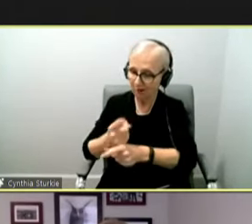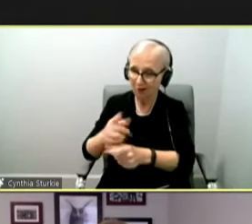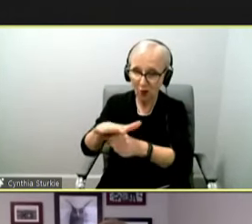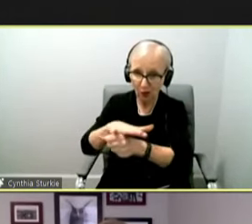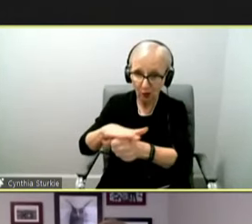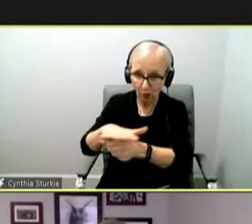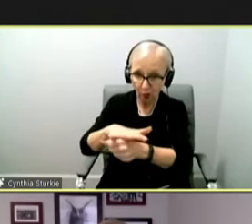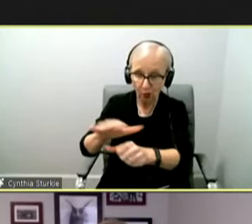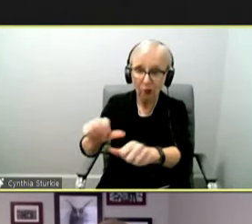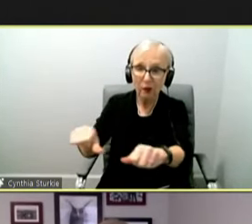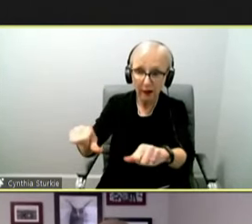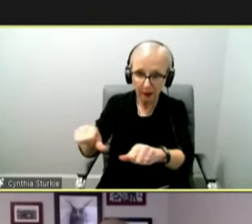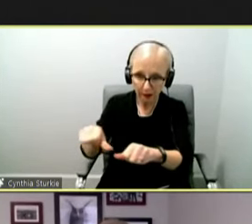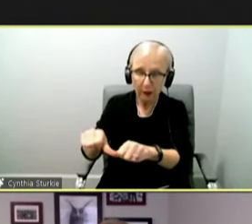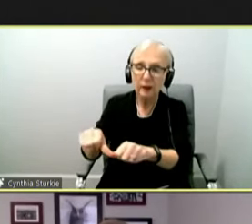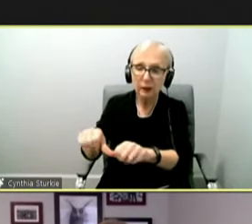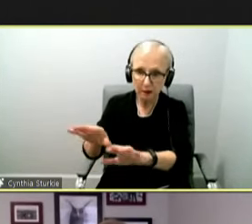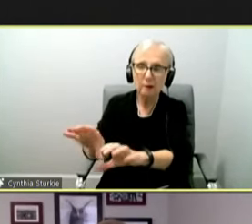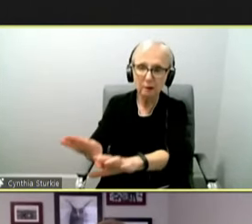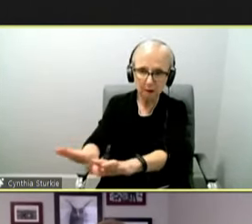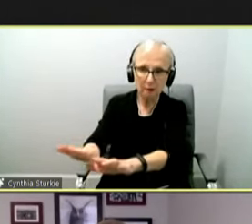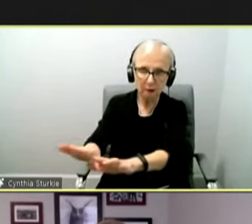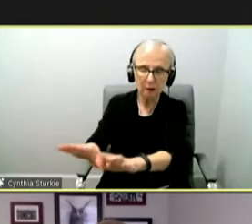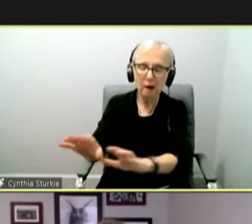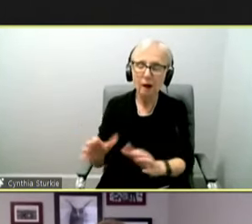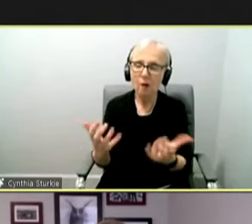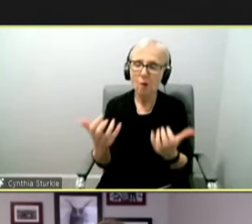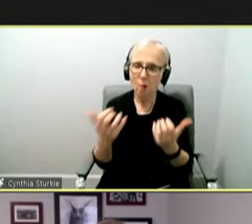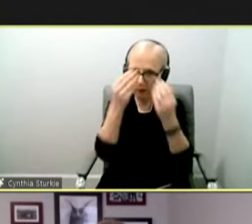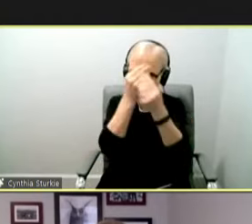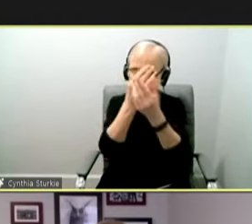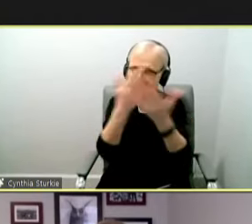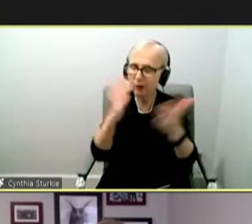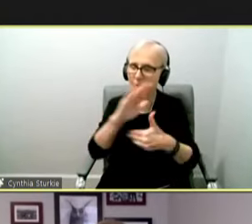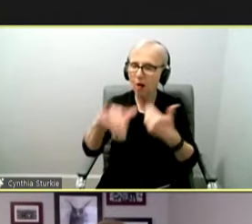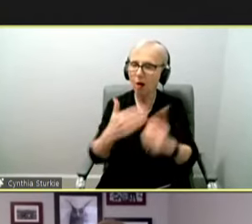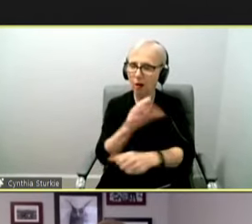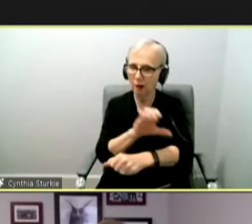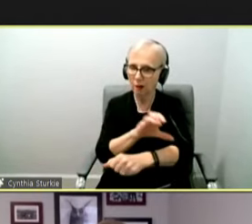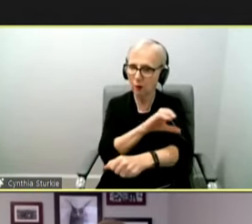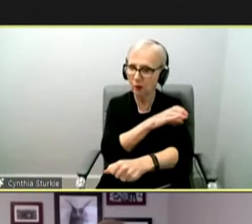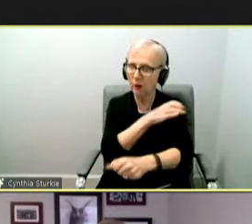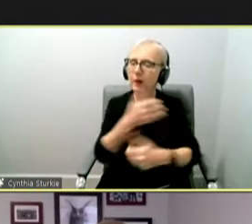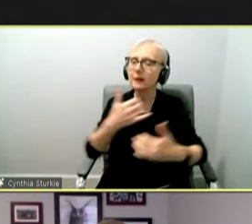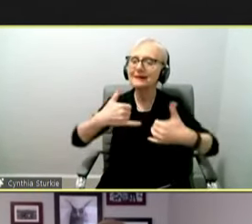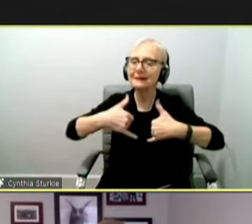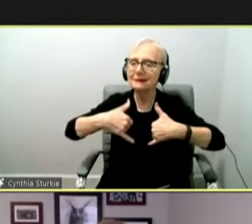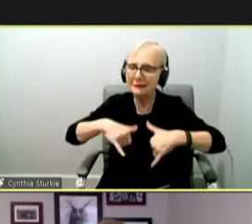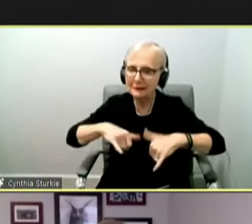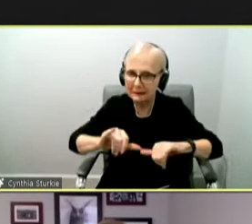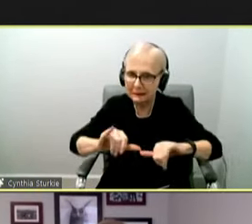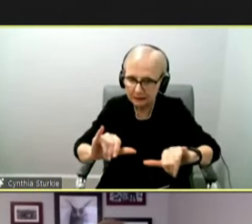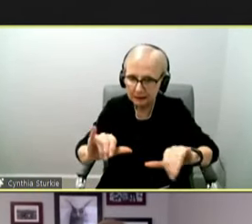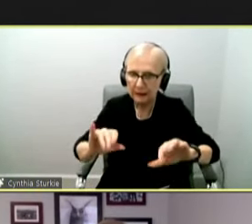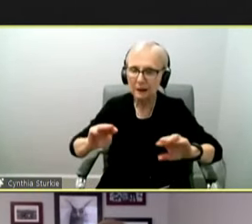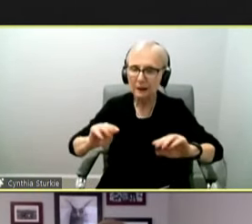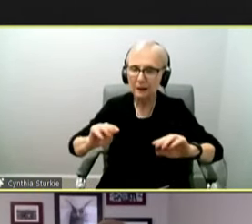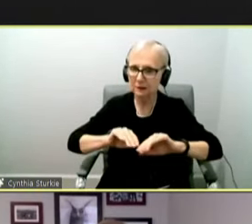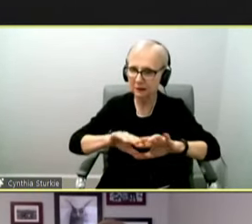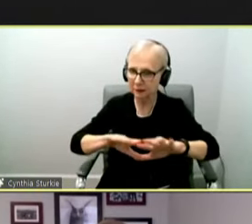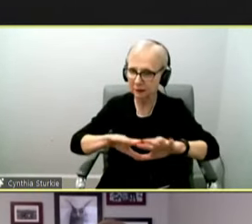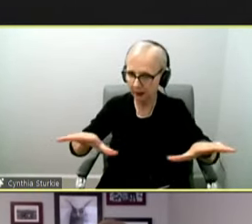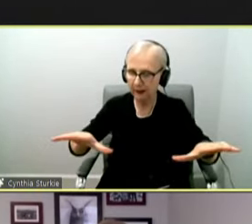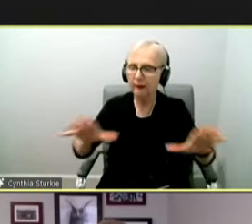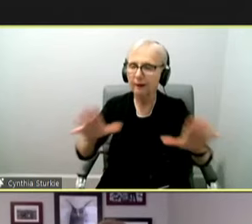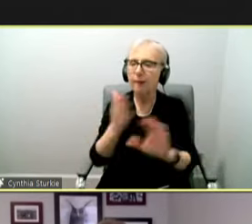But really, what I want to just reiterate to all Coloradans is that we are still in this together. And the safest